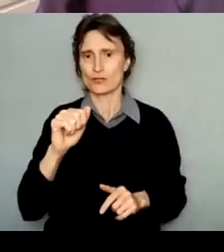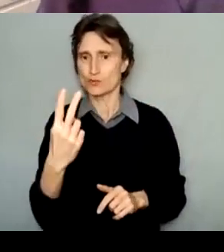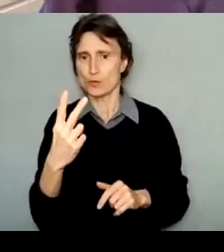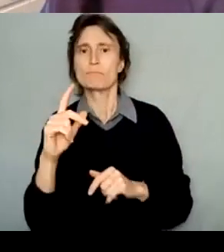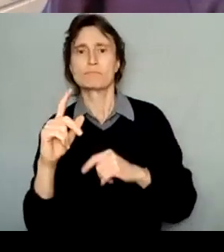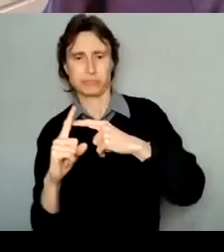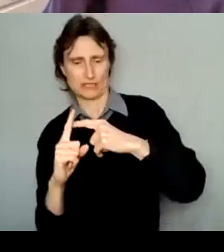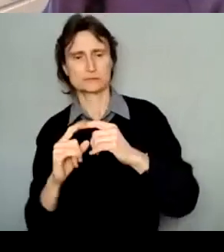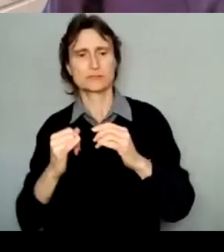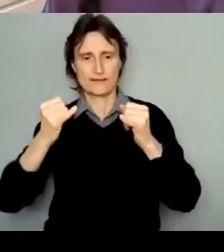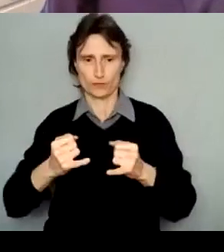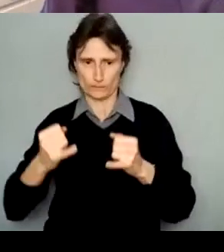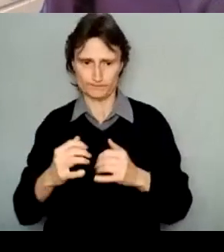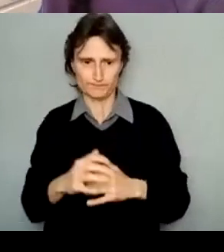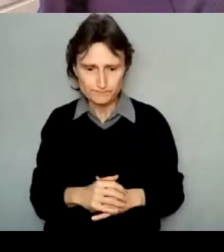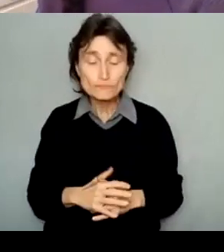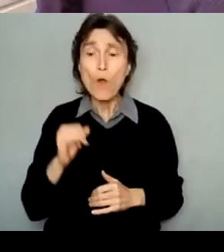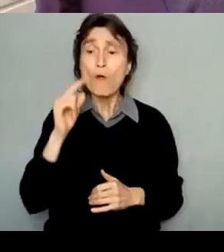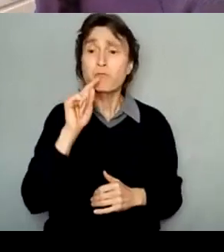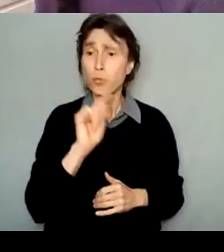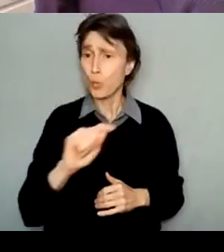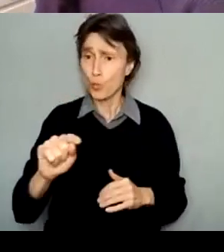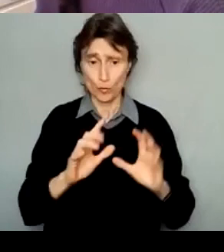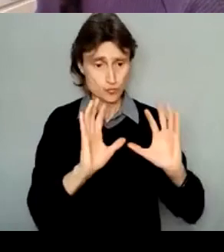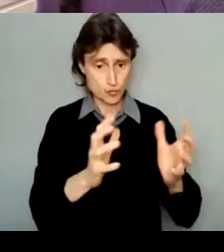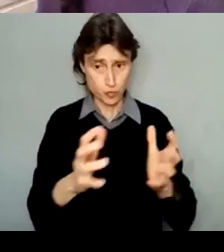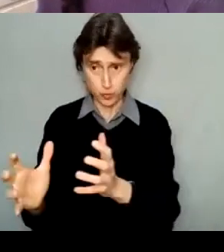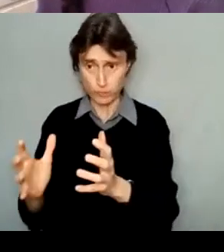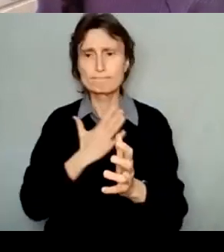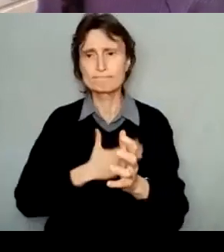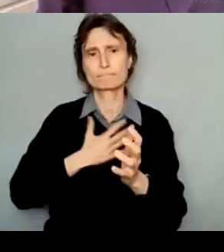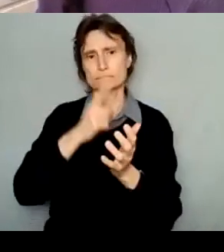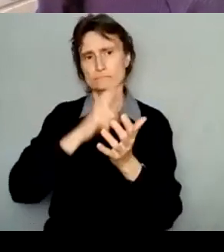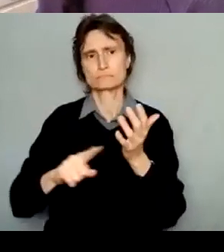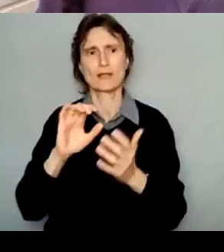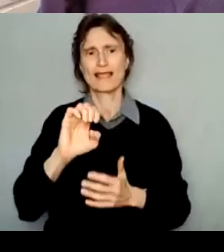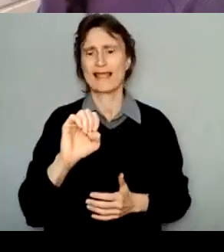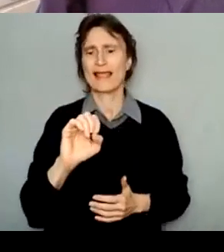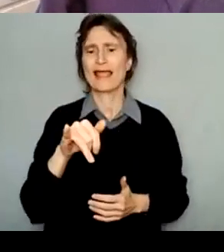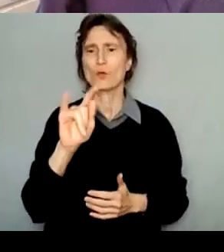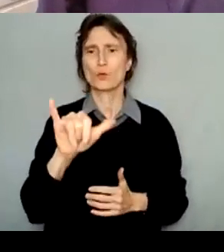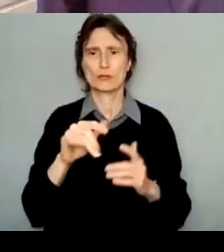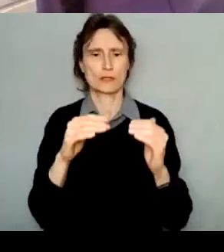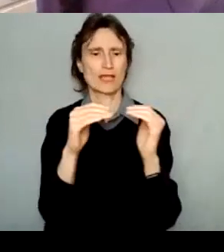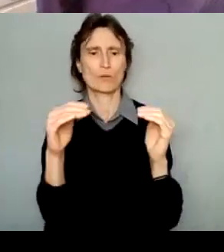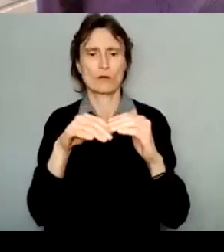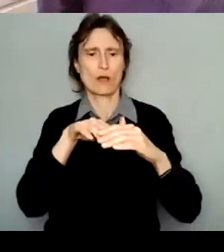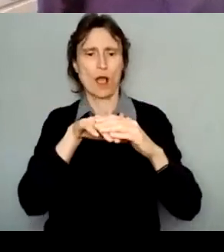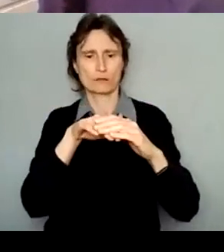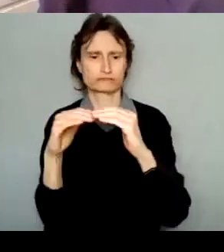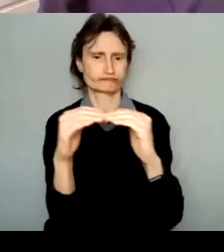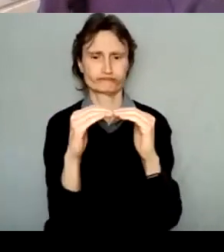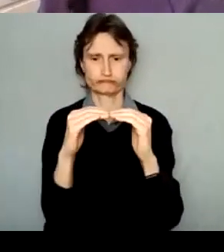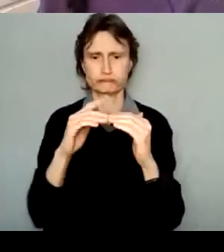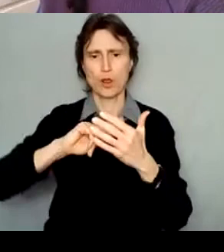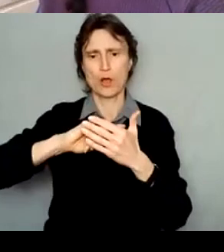For details on each of these groups, please refer to the equity priority group descriptions on our website, which I will share a link